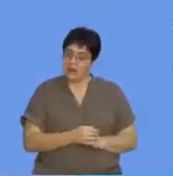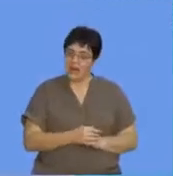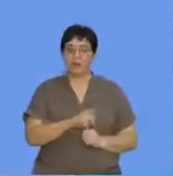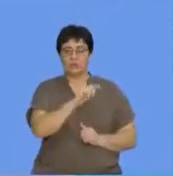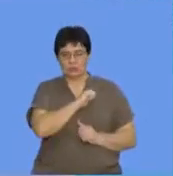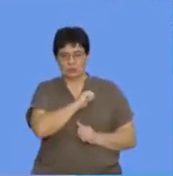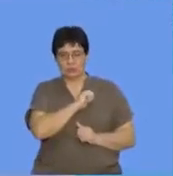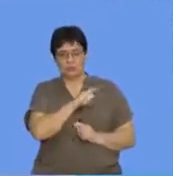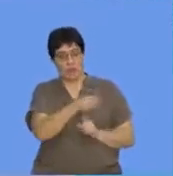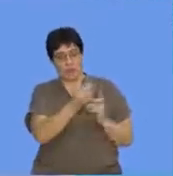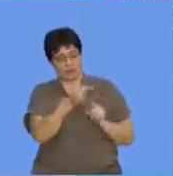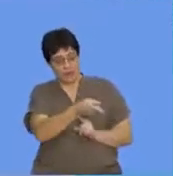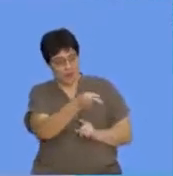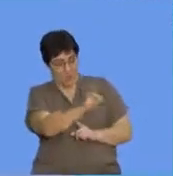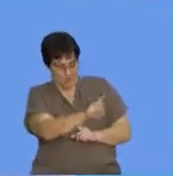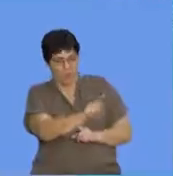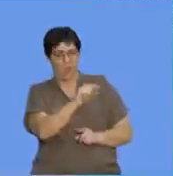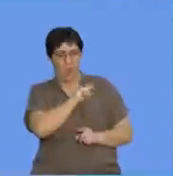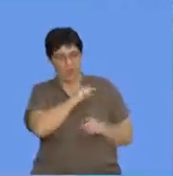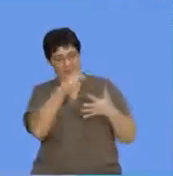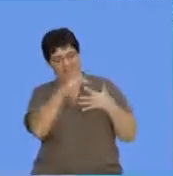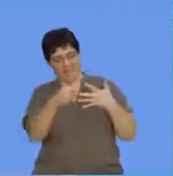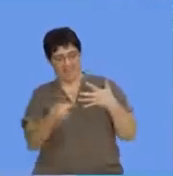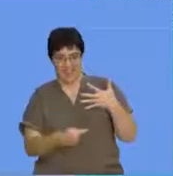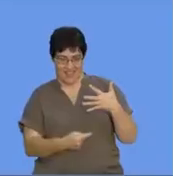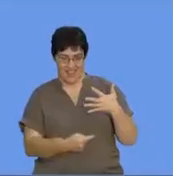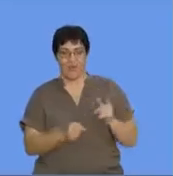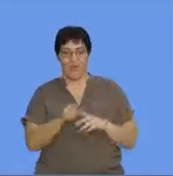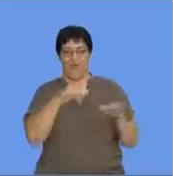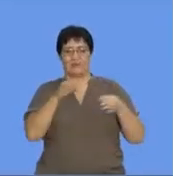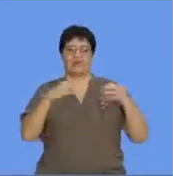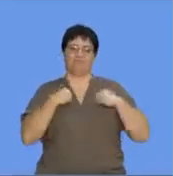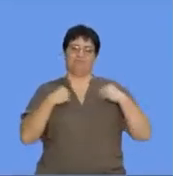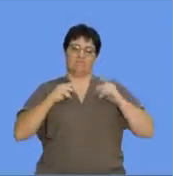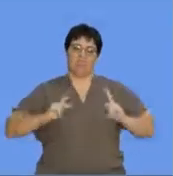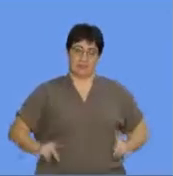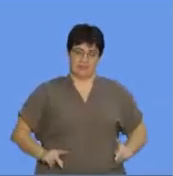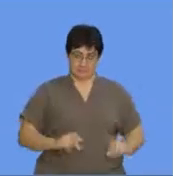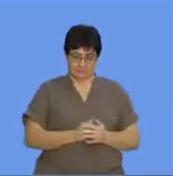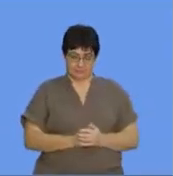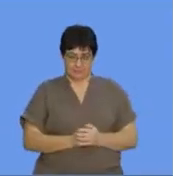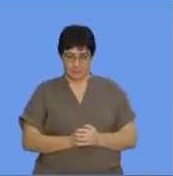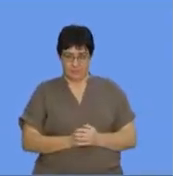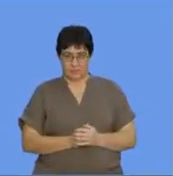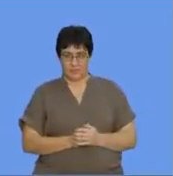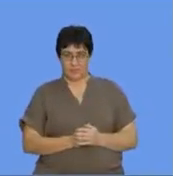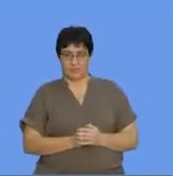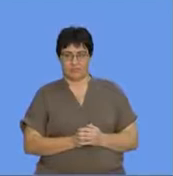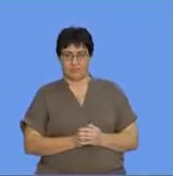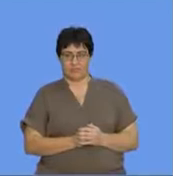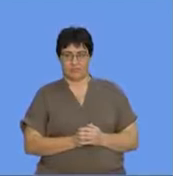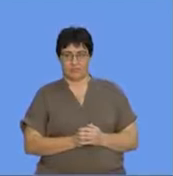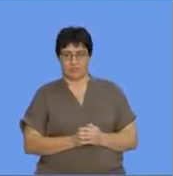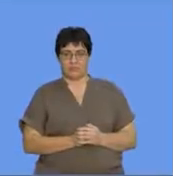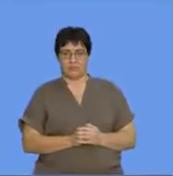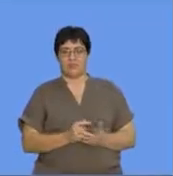material X is whatever of the six that is given to us. OK. Hence, we are saying it's actually a classification